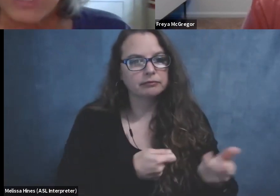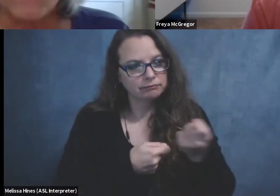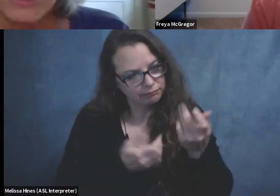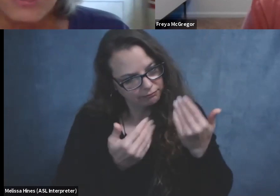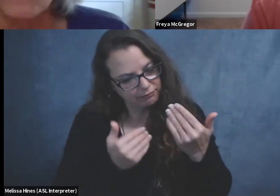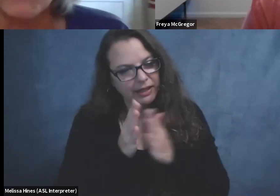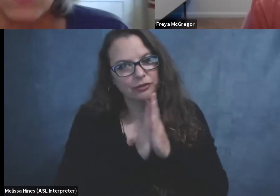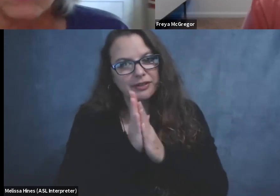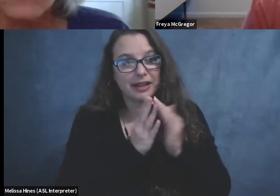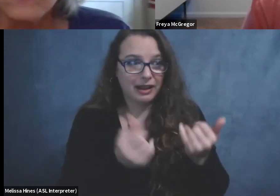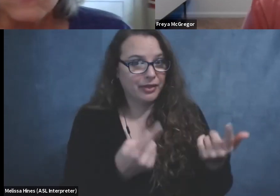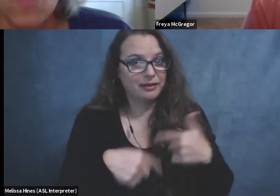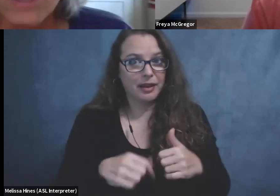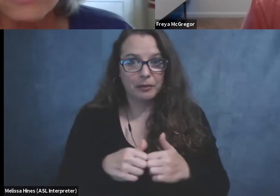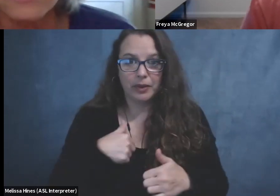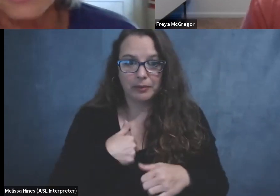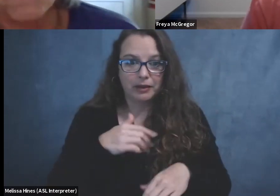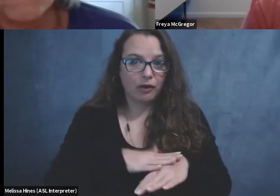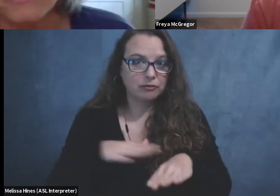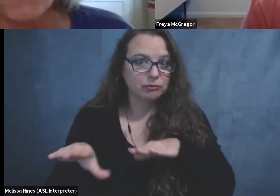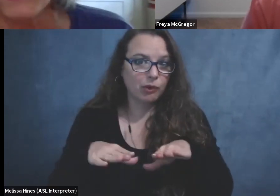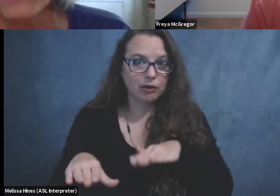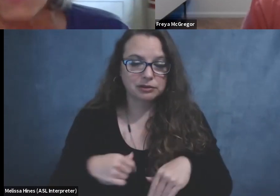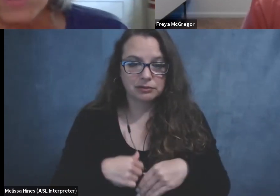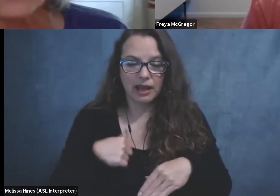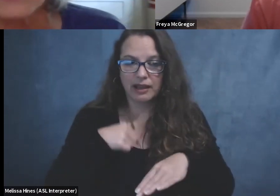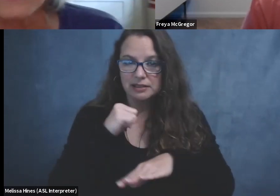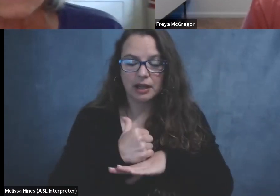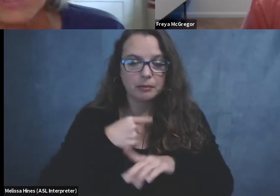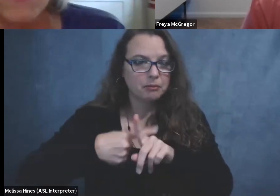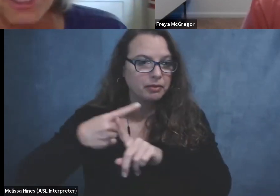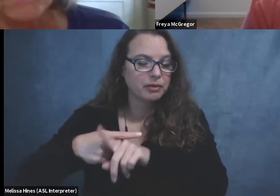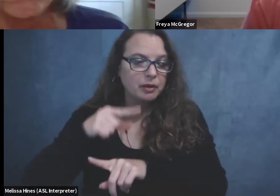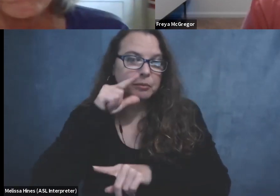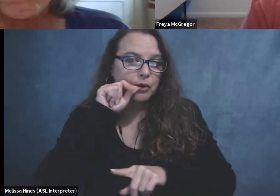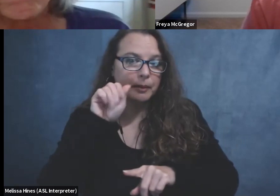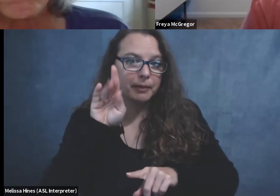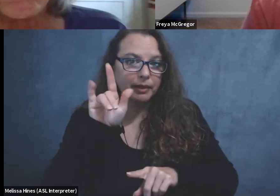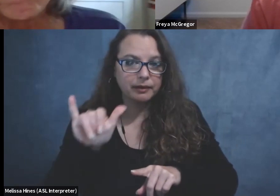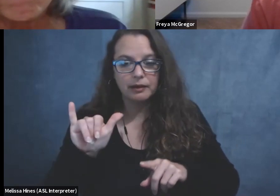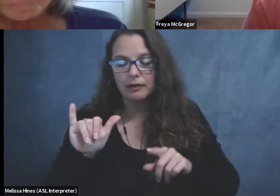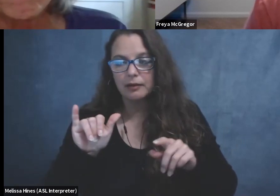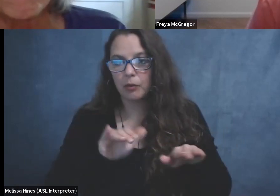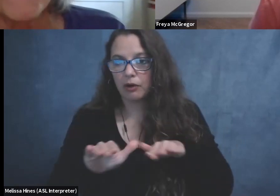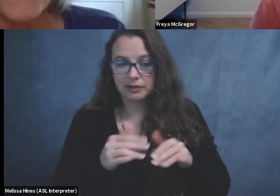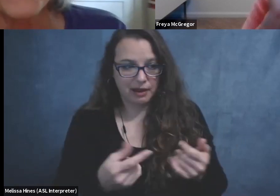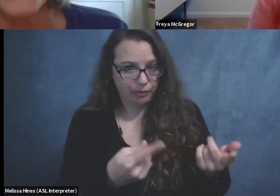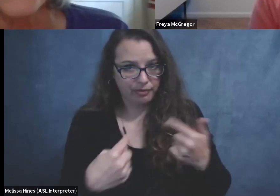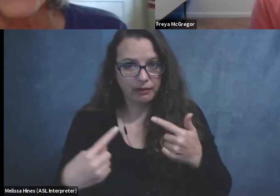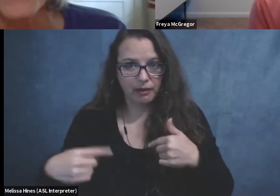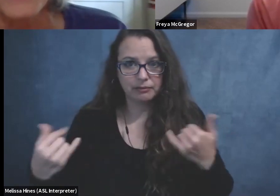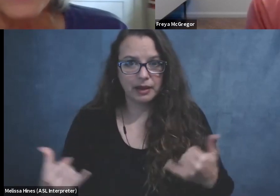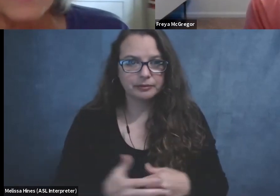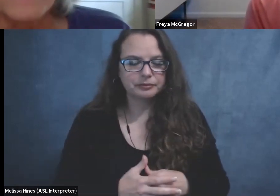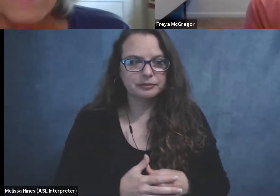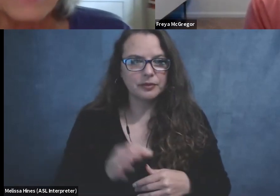And now they come with me on walks. I set up monthly bird ability walks and now they come. Yeah. Yeah. By